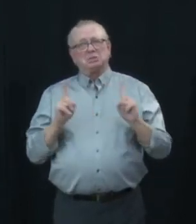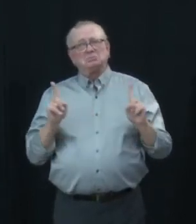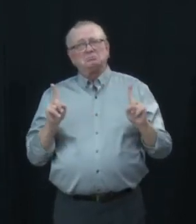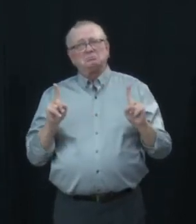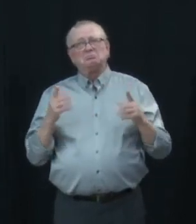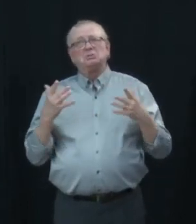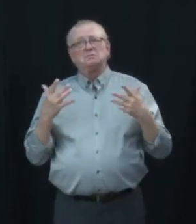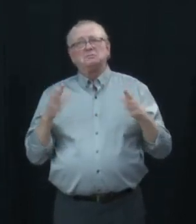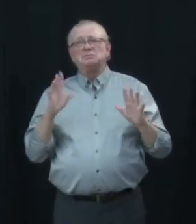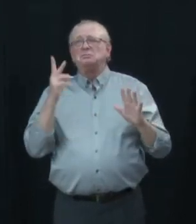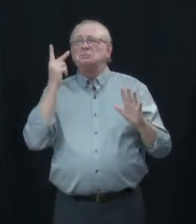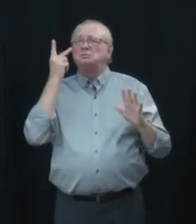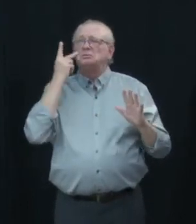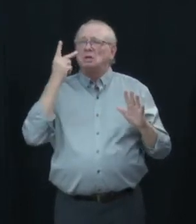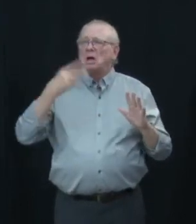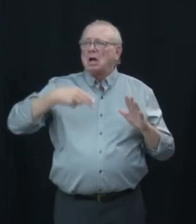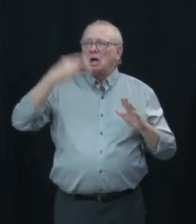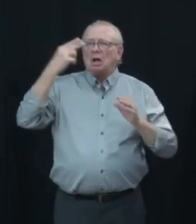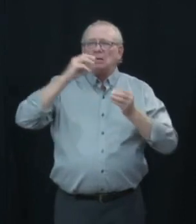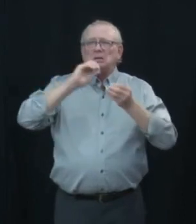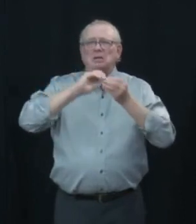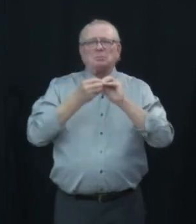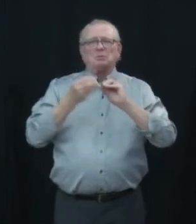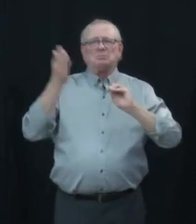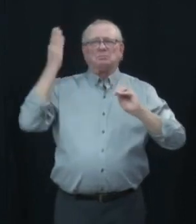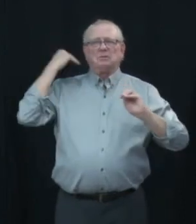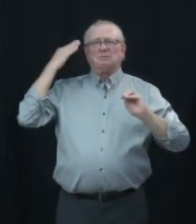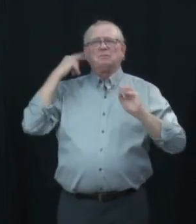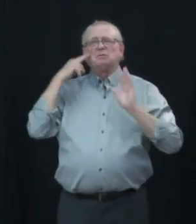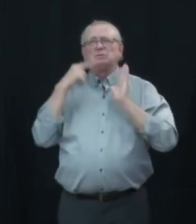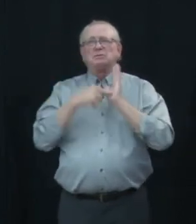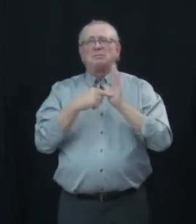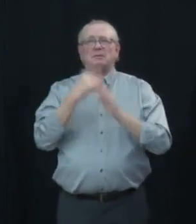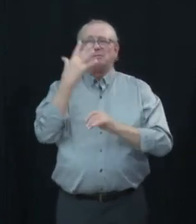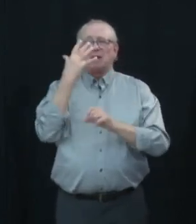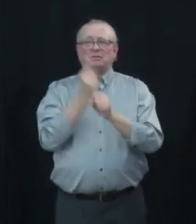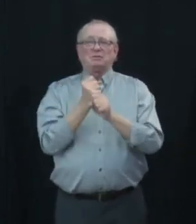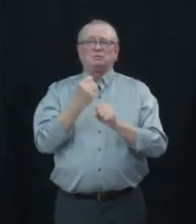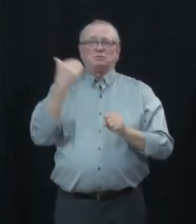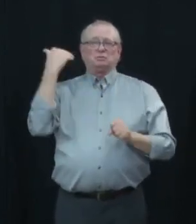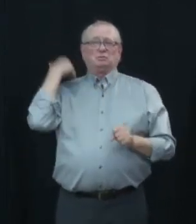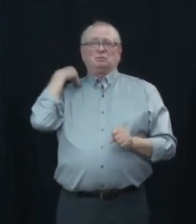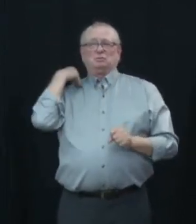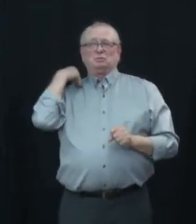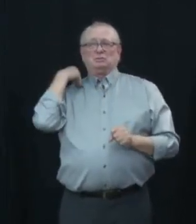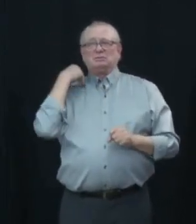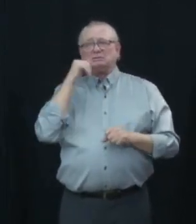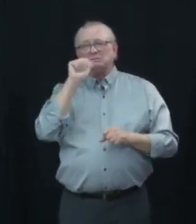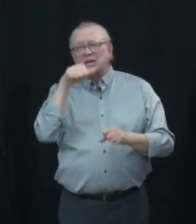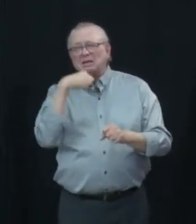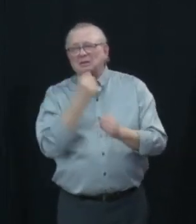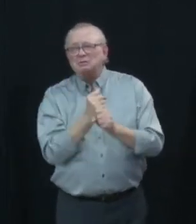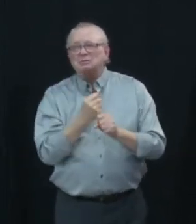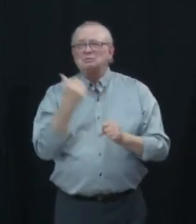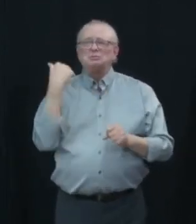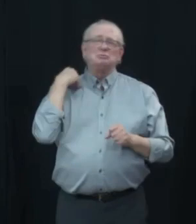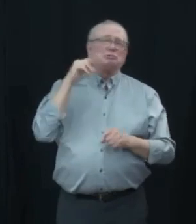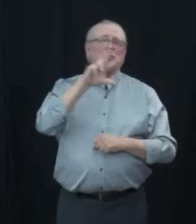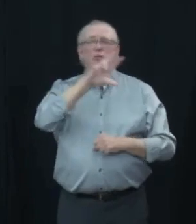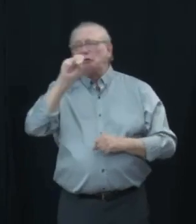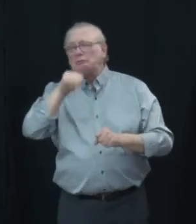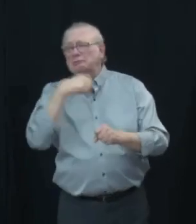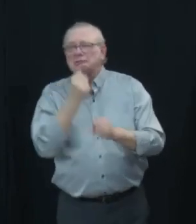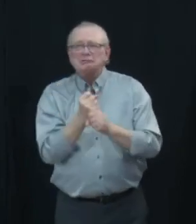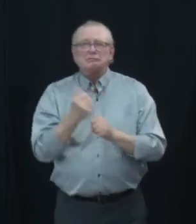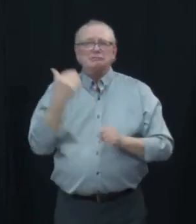kind of strains before you you can look at the data from five years ago under the previous government 10 years ago 30 years ago the